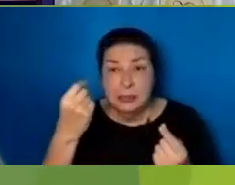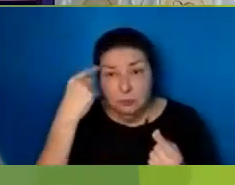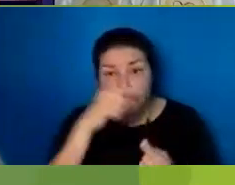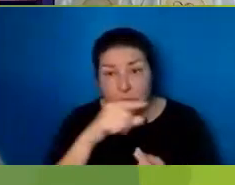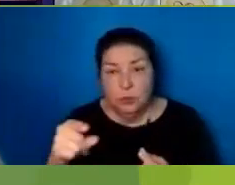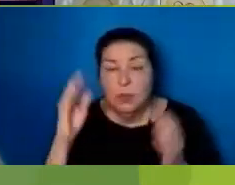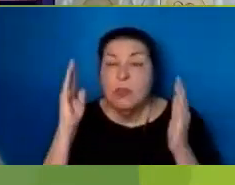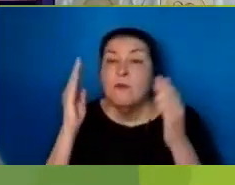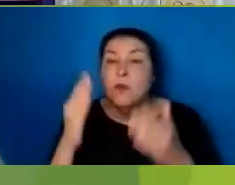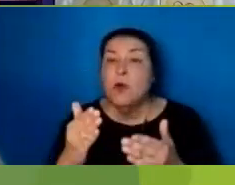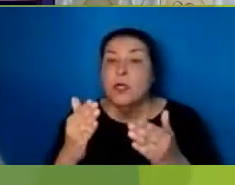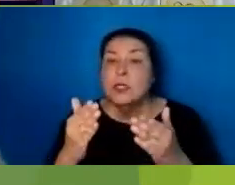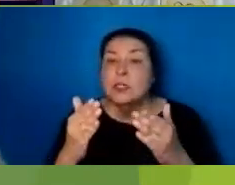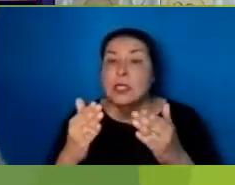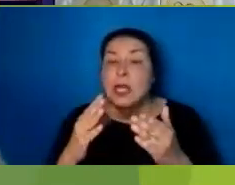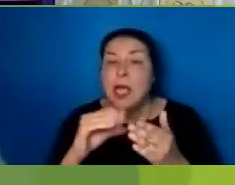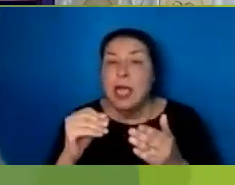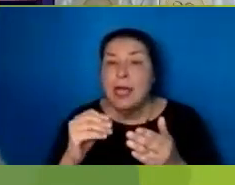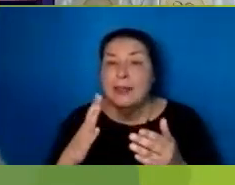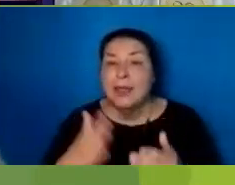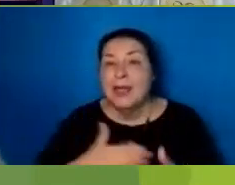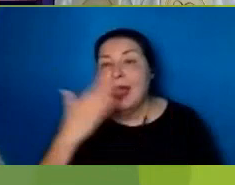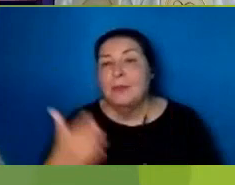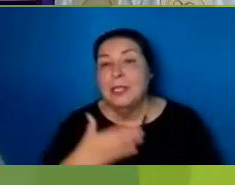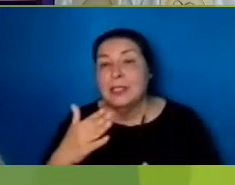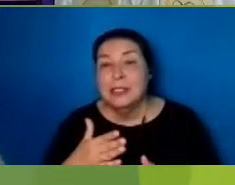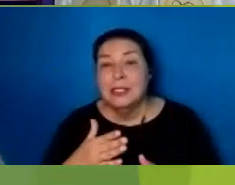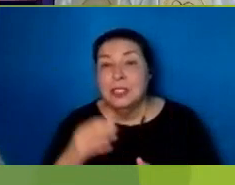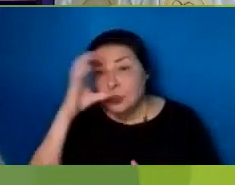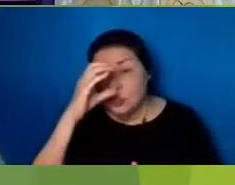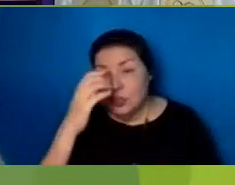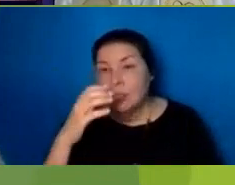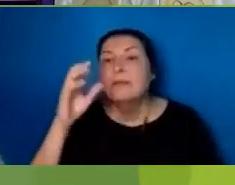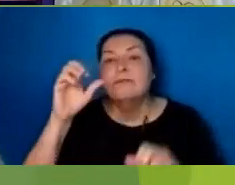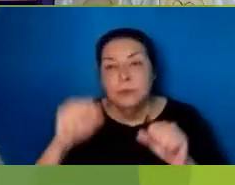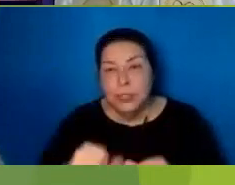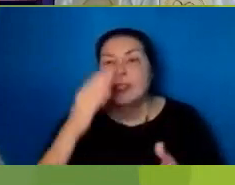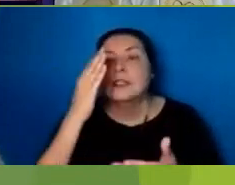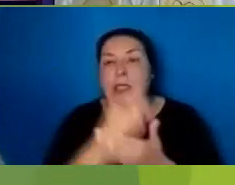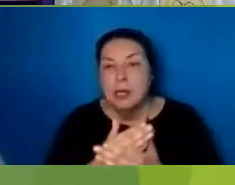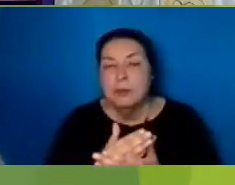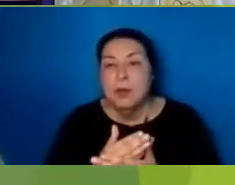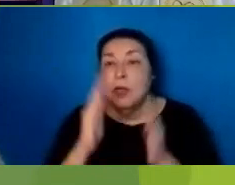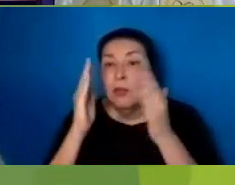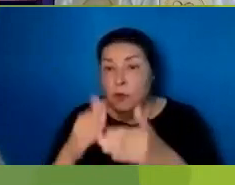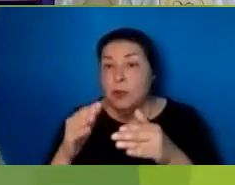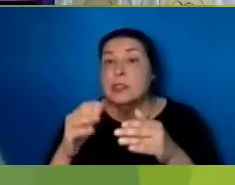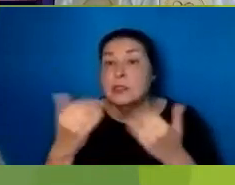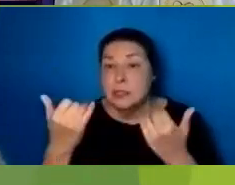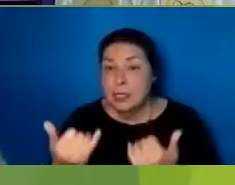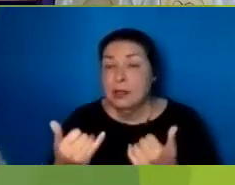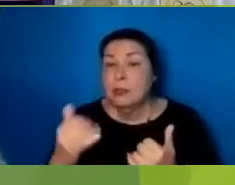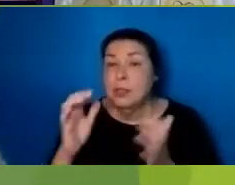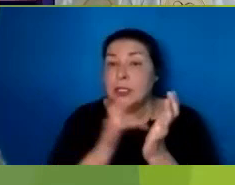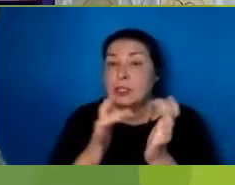self And the Mad scramble Of happiness Can stop The real Focus Is on Jesus And the Peace And joy That he